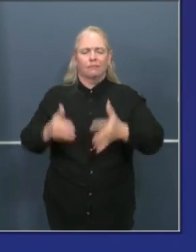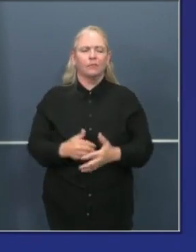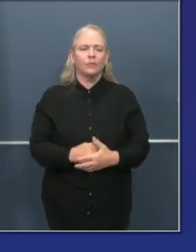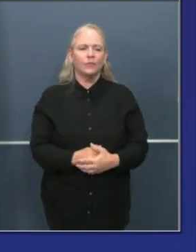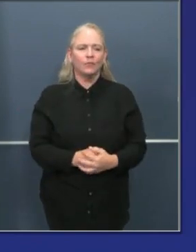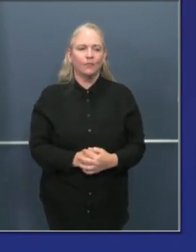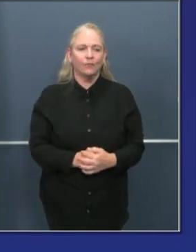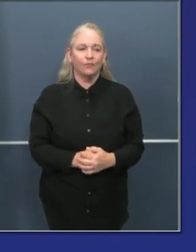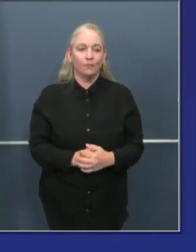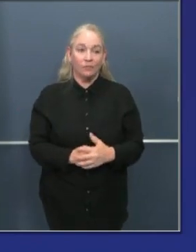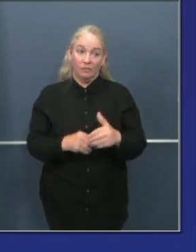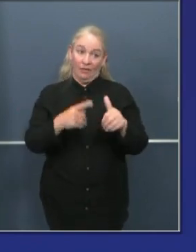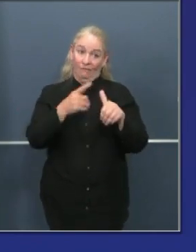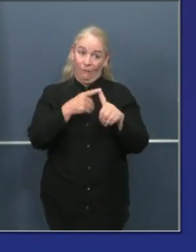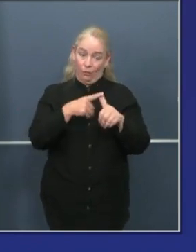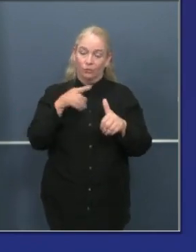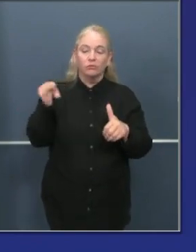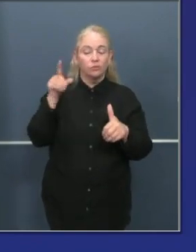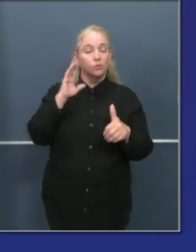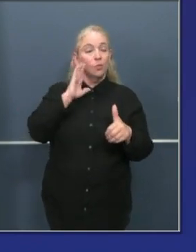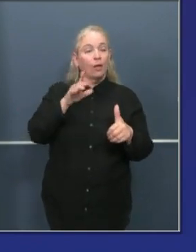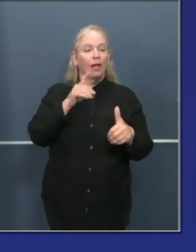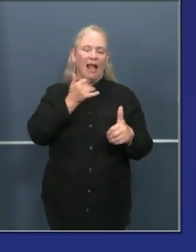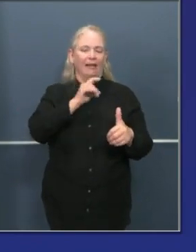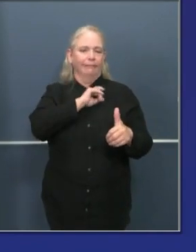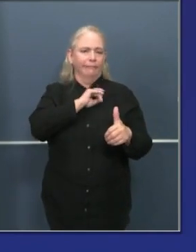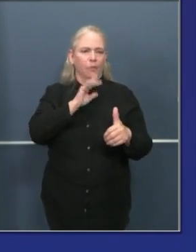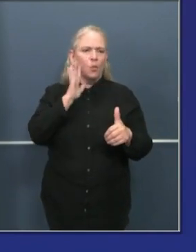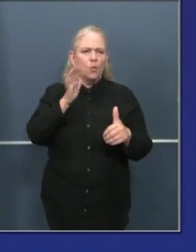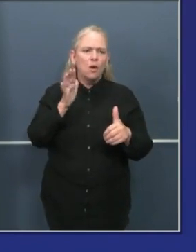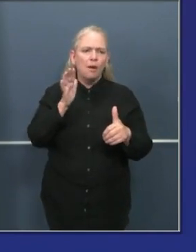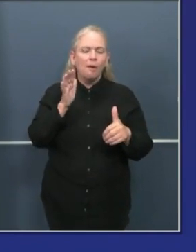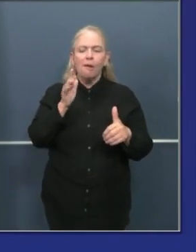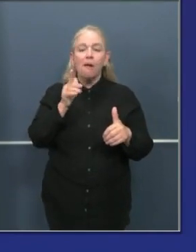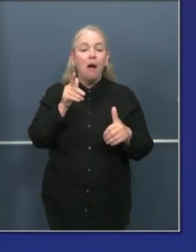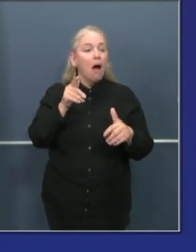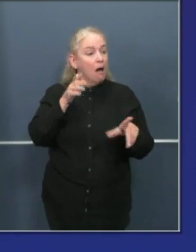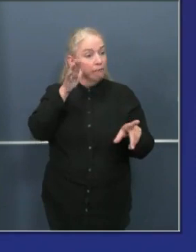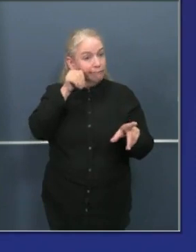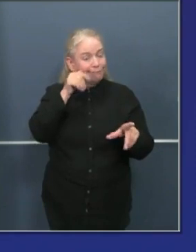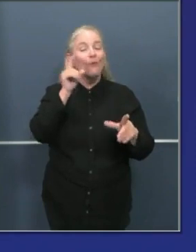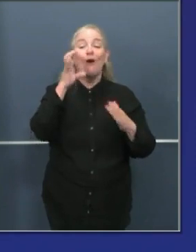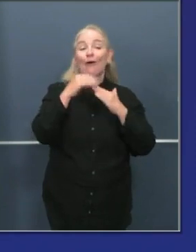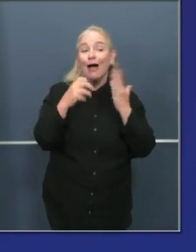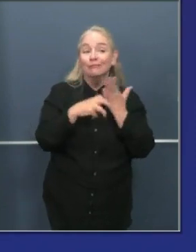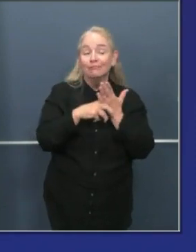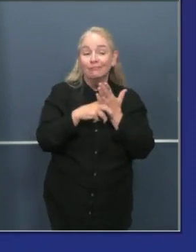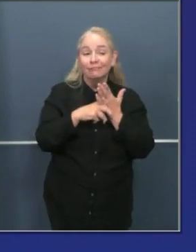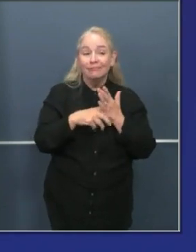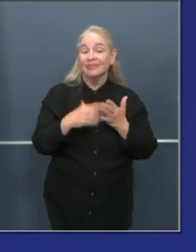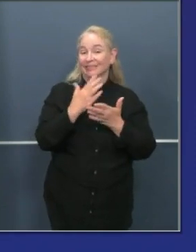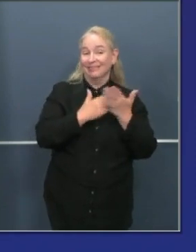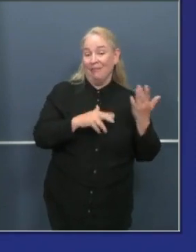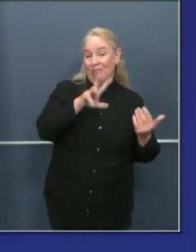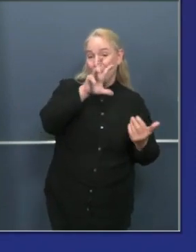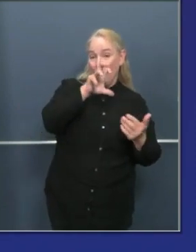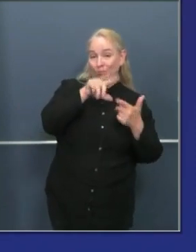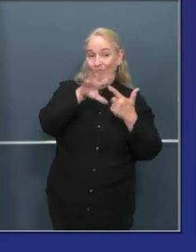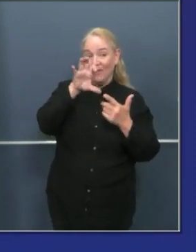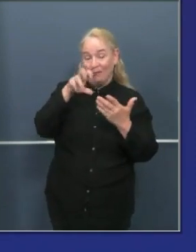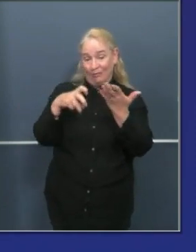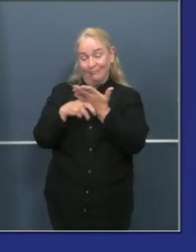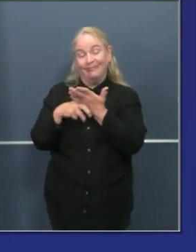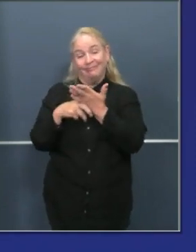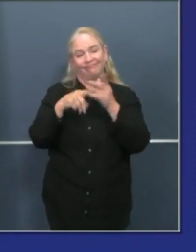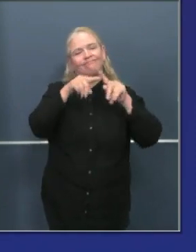first enforcement action may have been $100 up to three, in some cases $500. As you know, many of these